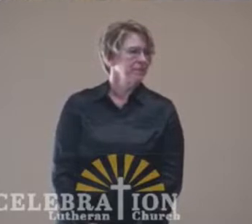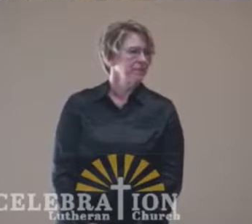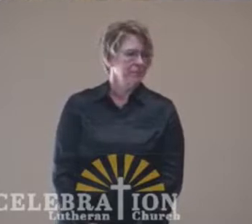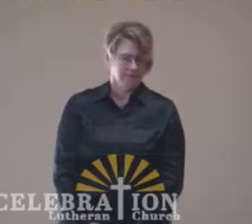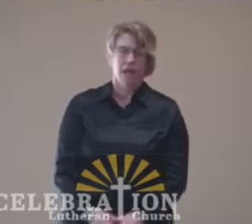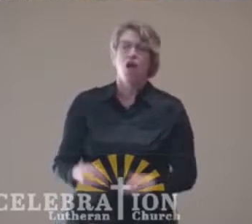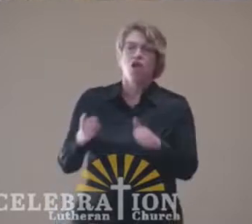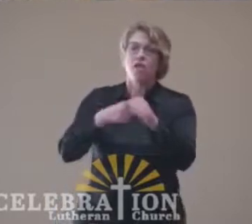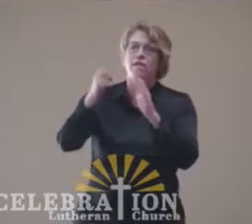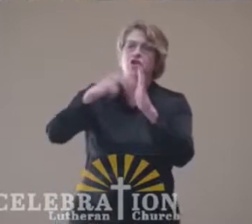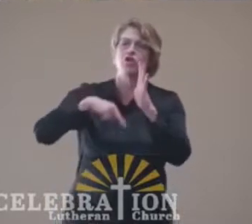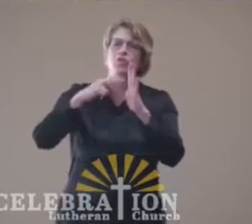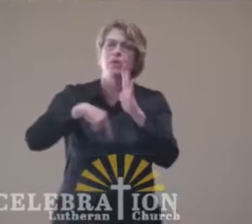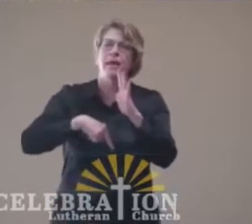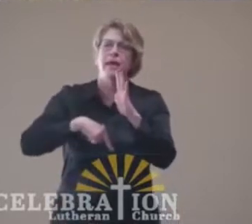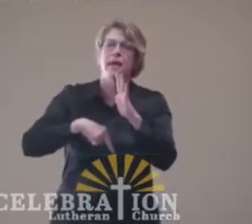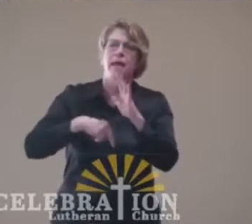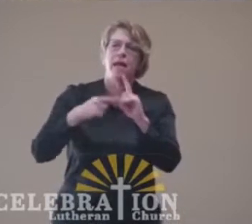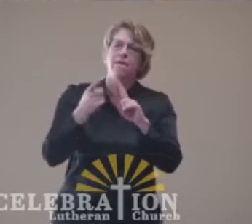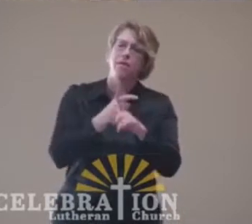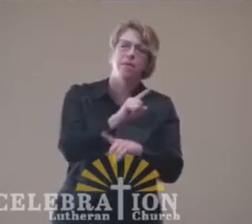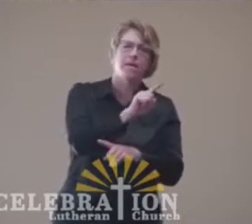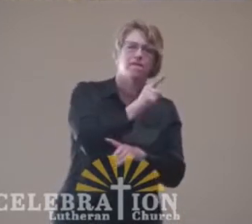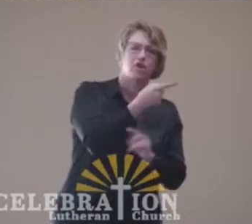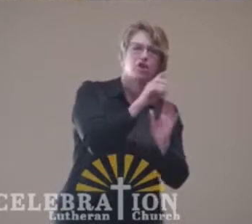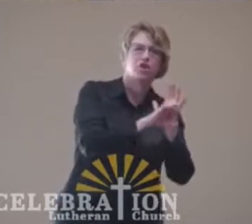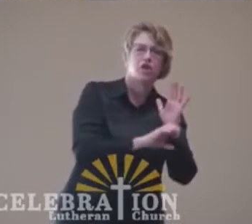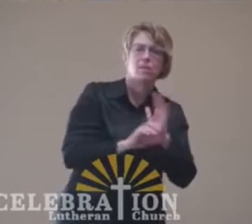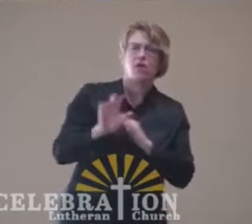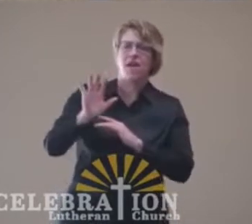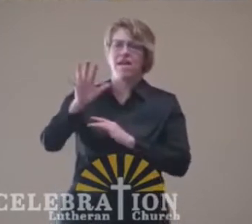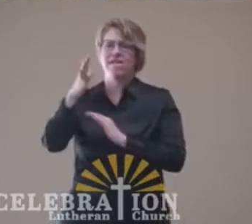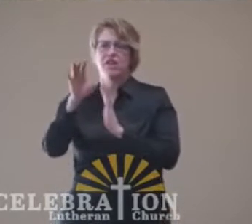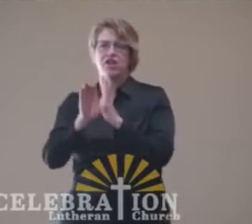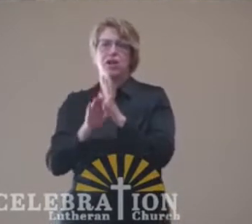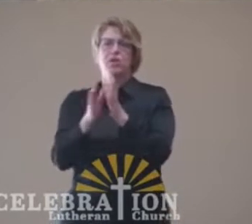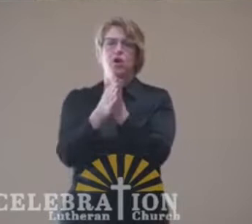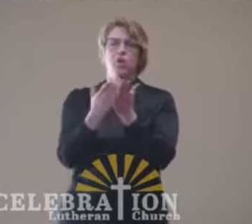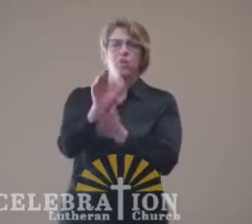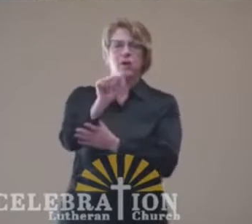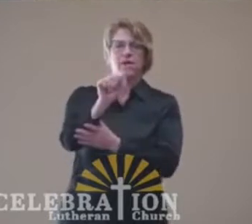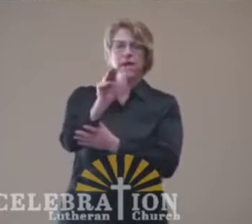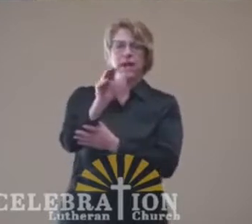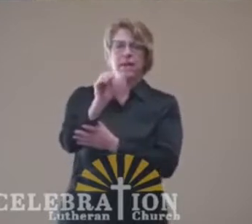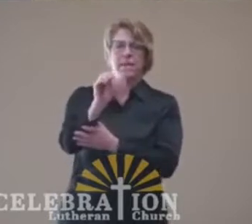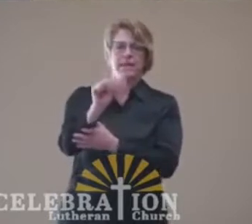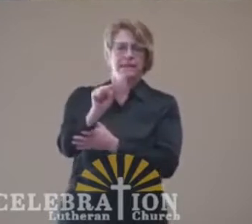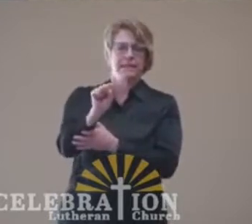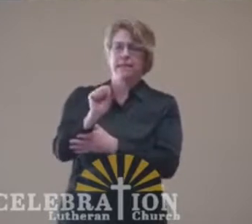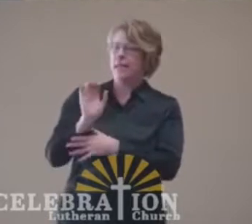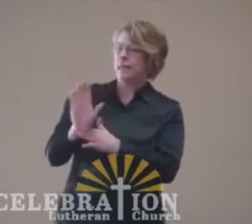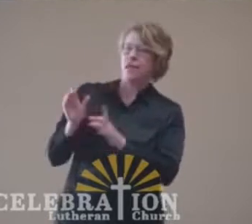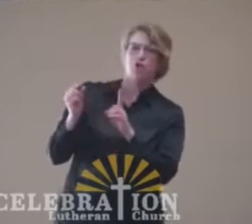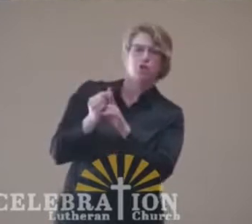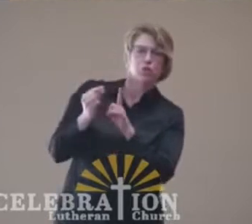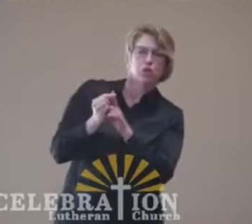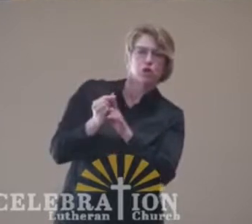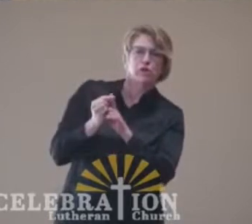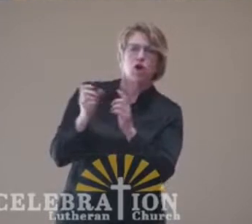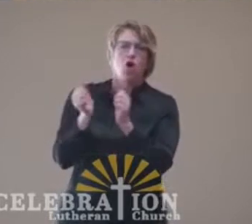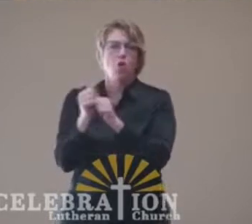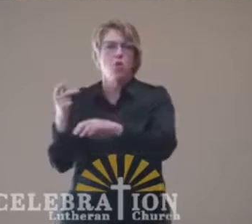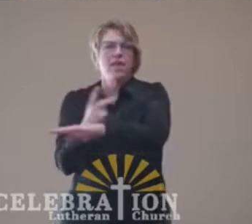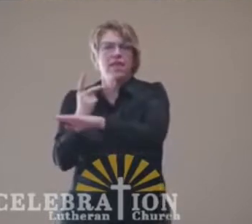The first reading is from the first and fifth chapters of Amos, the words of Amos, who was among the